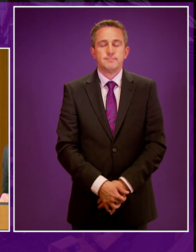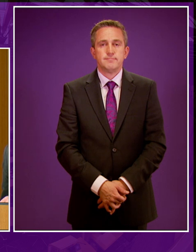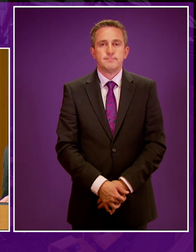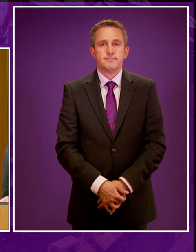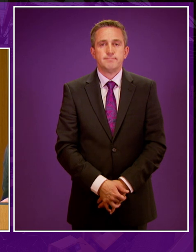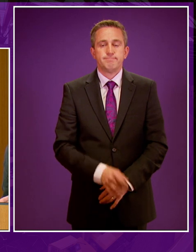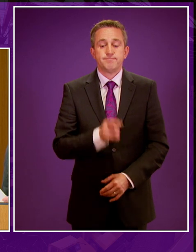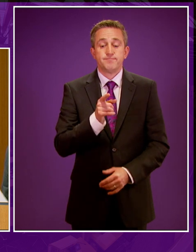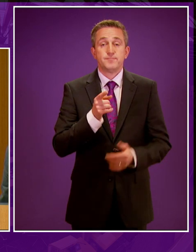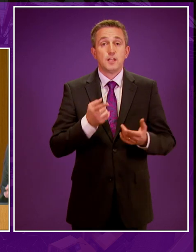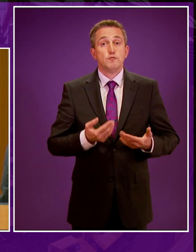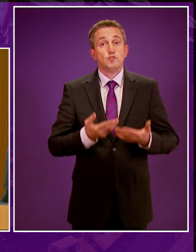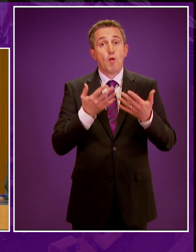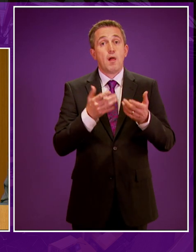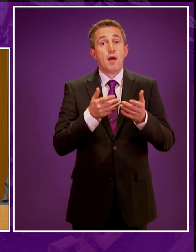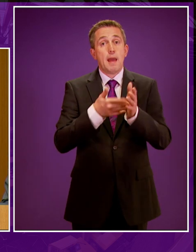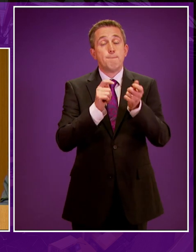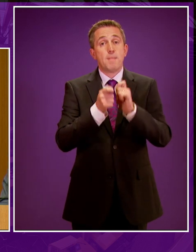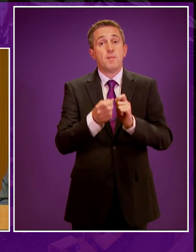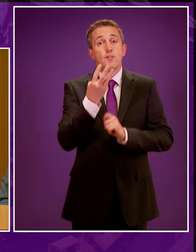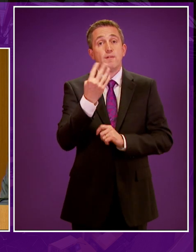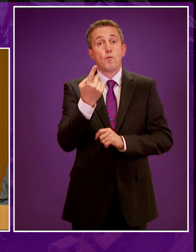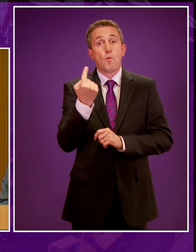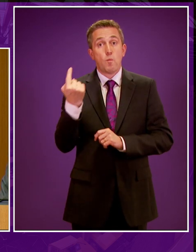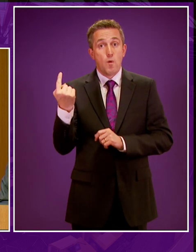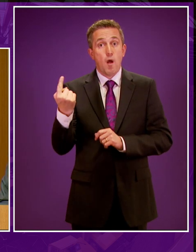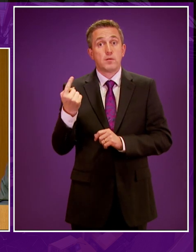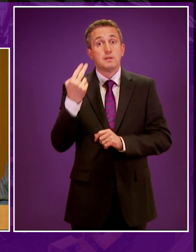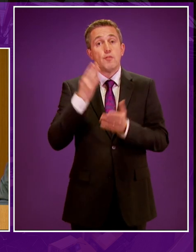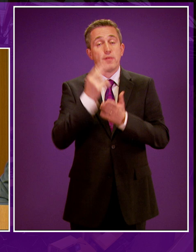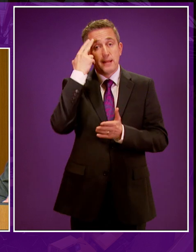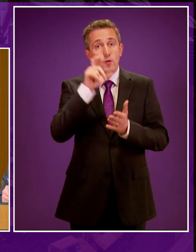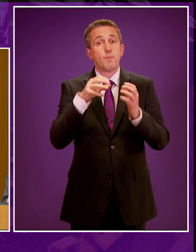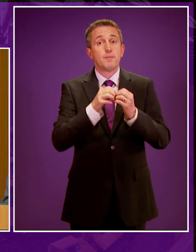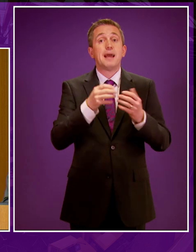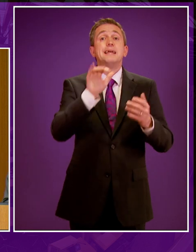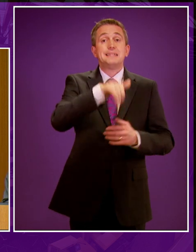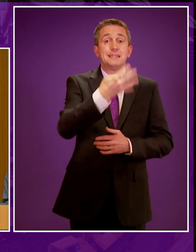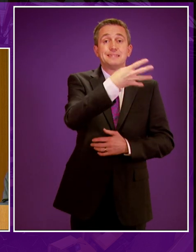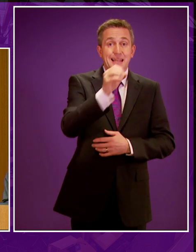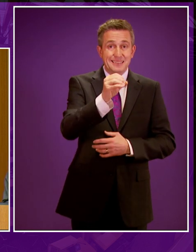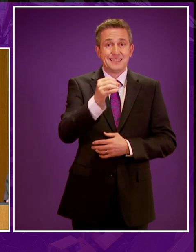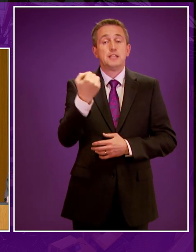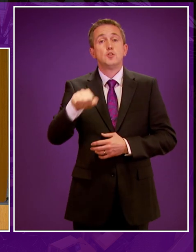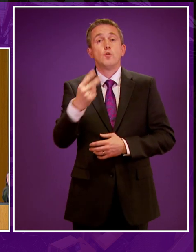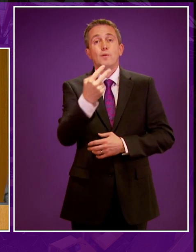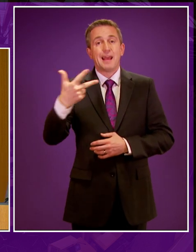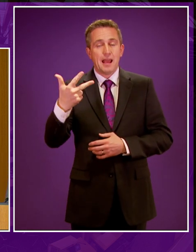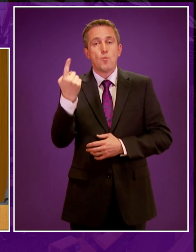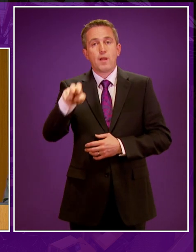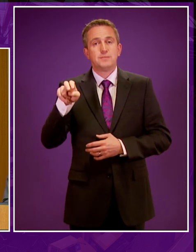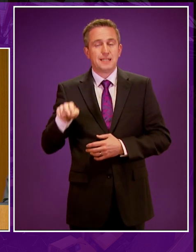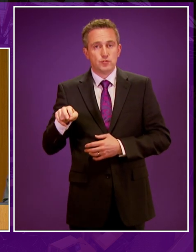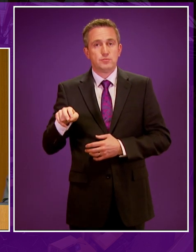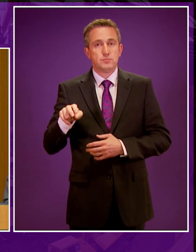The result of the vote on amendment 8341.1 in the name of Claudia Beamish is yes 90, no 28. There was one